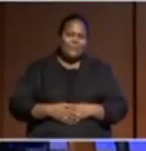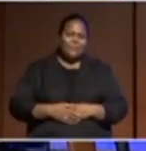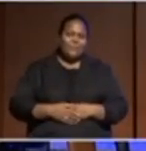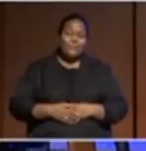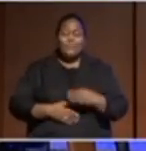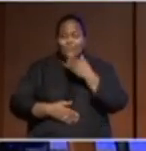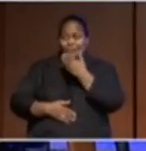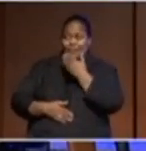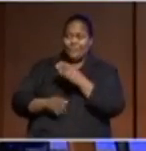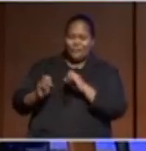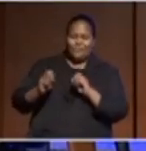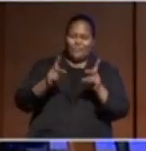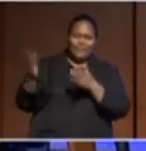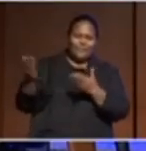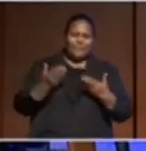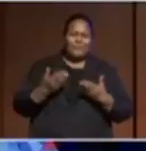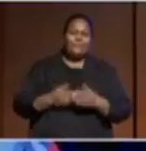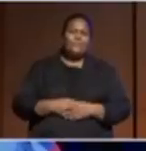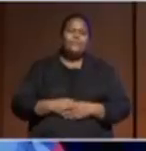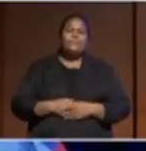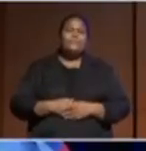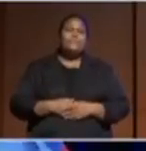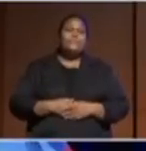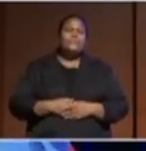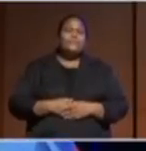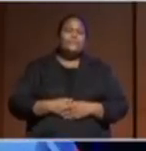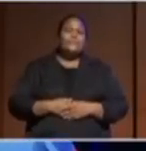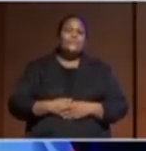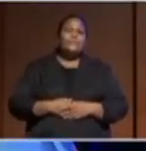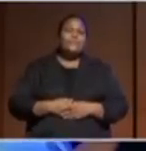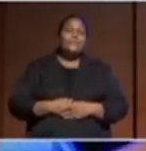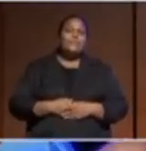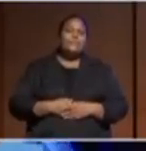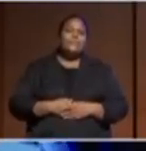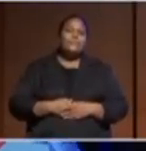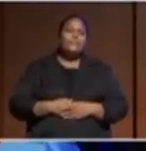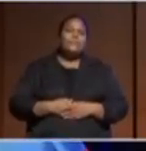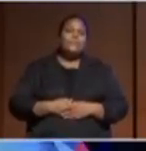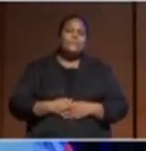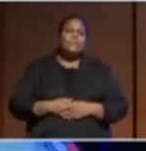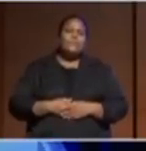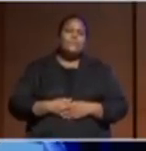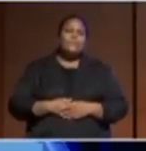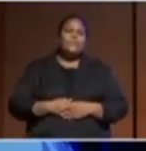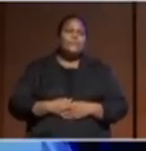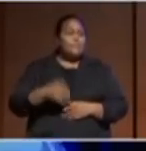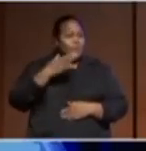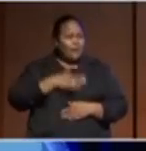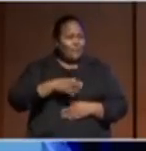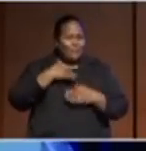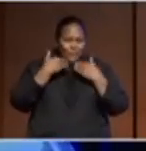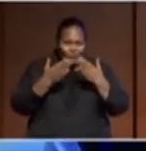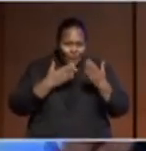you. Thank you for the opportunity. And I just want to say it's such an honor to share the floor with these distinguished leaders from the Pacific.